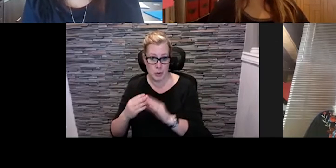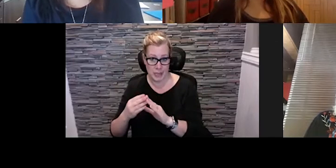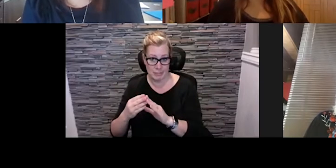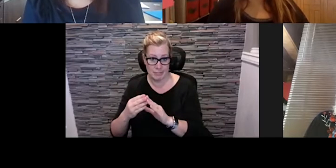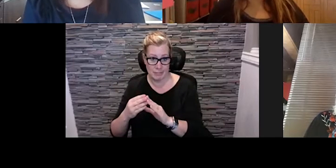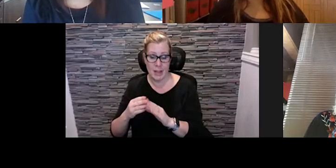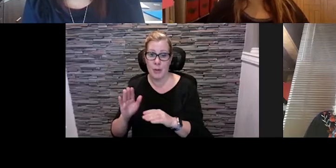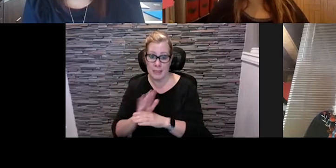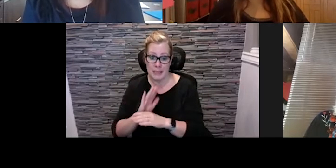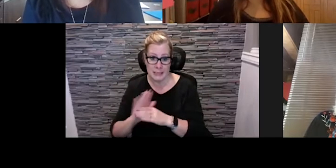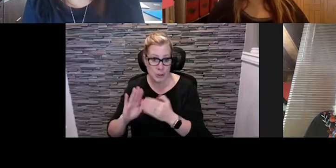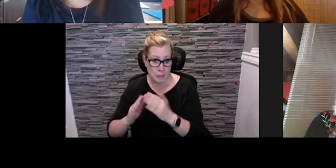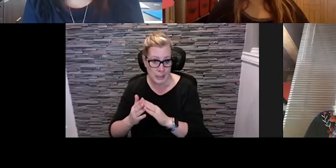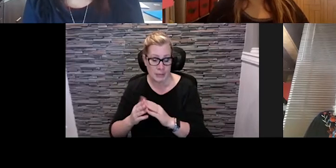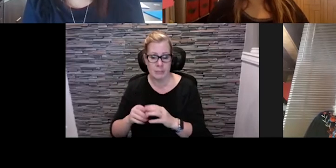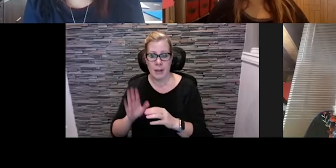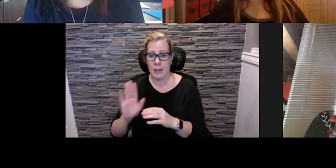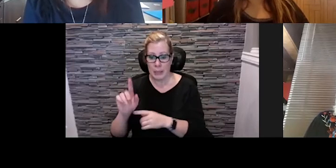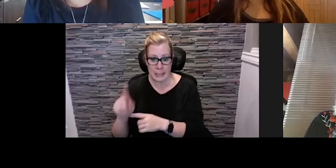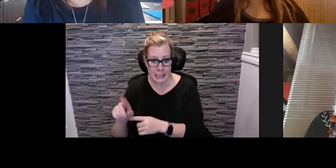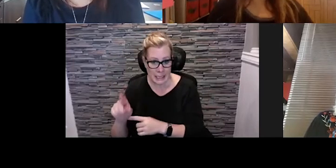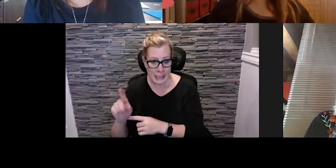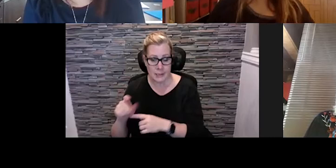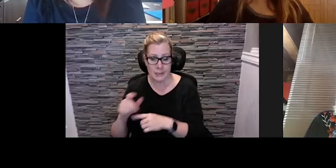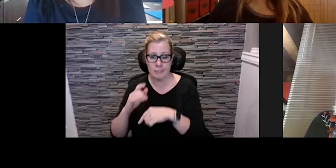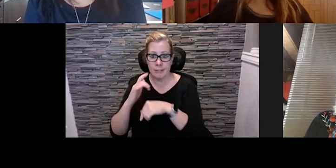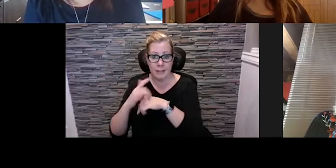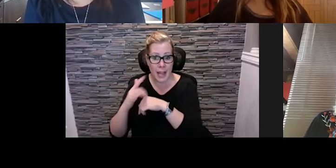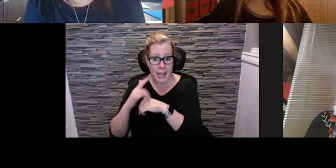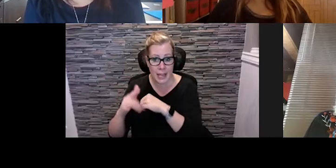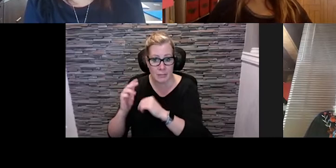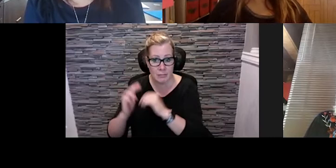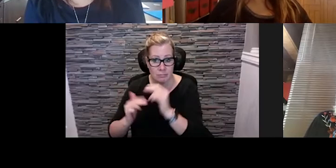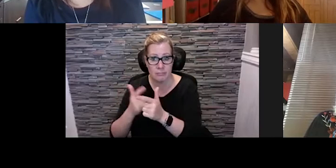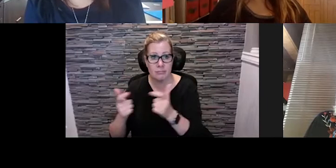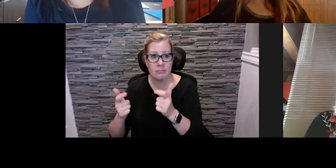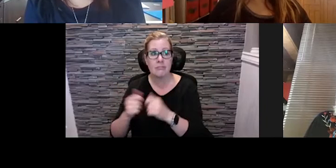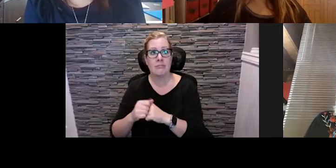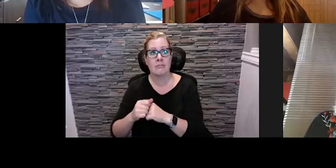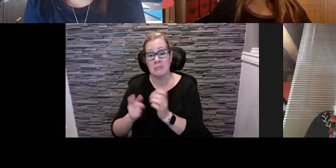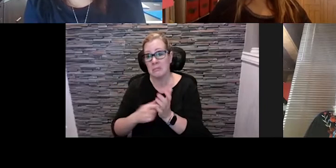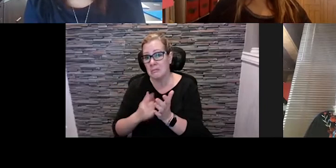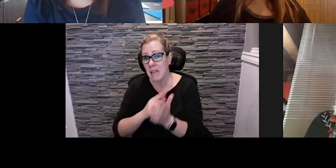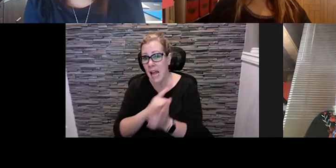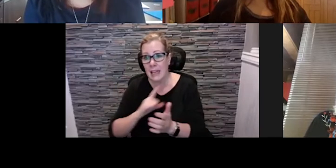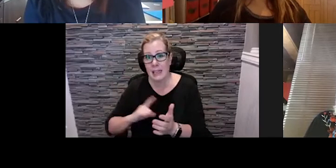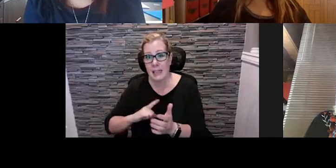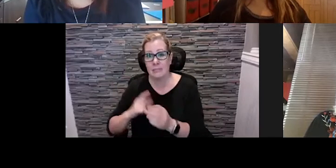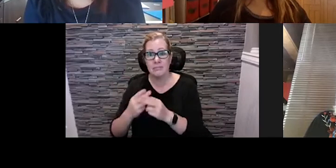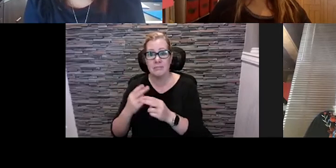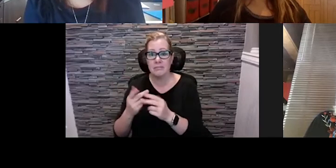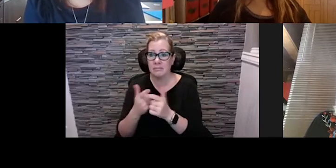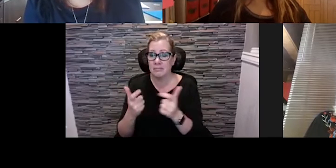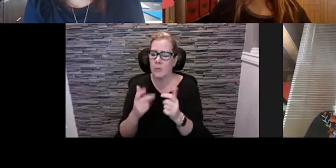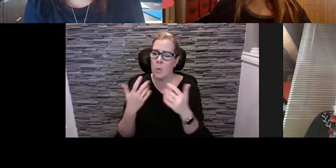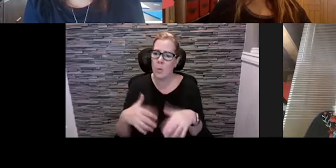business community their needs in their community their vacant space. They're some sometimes their landlords. They're a great connection and